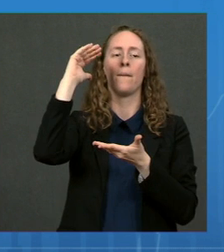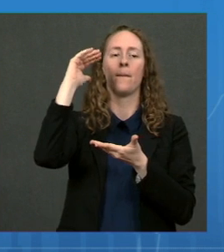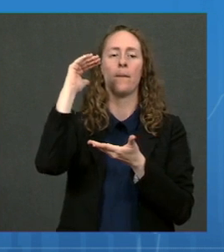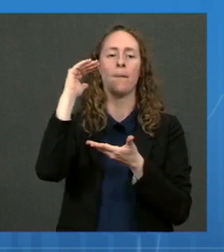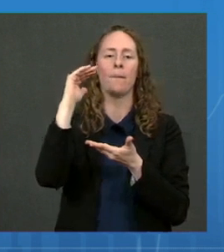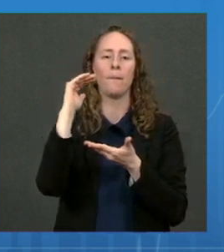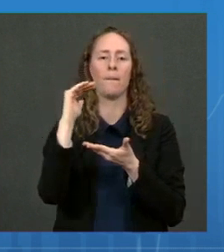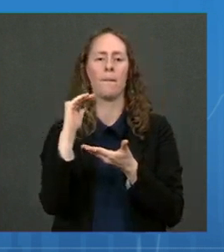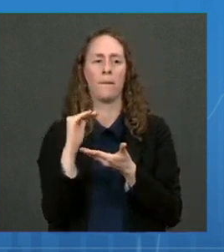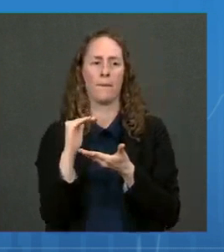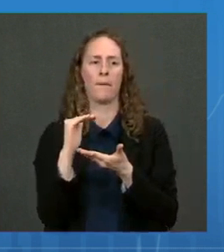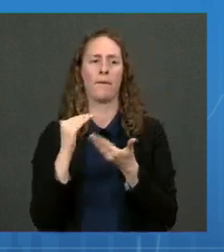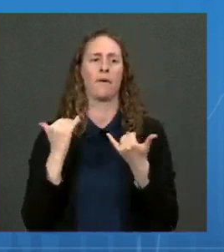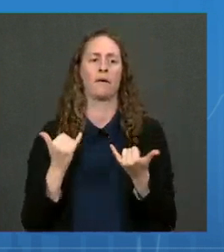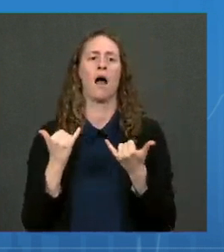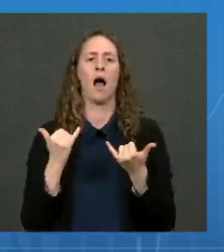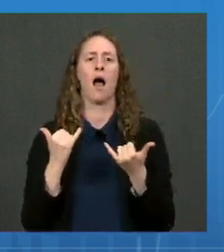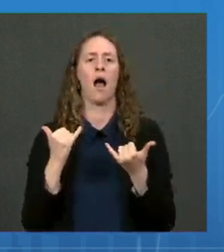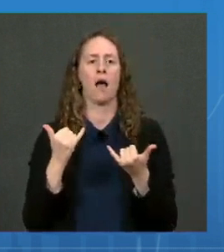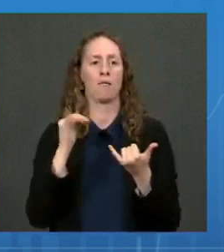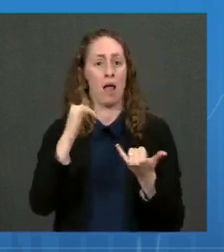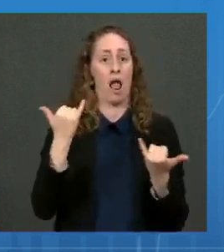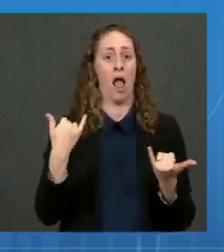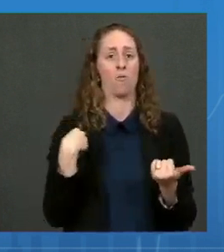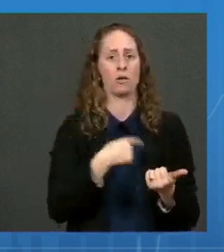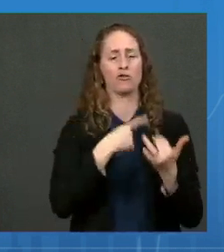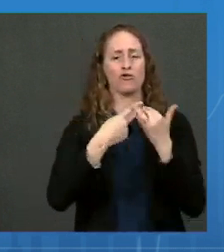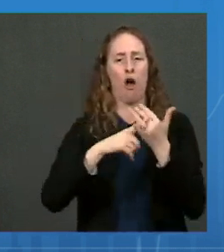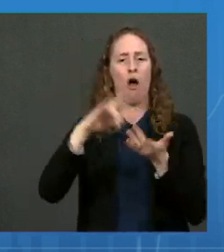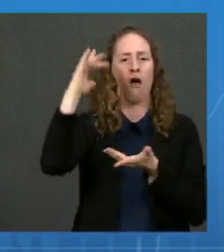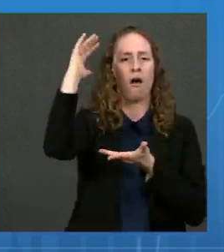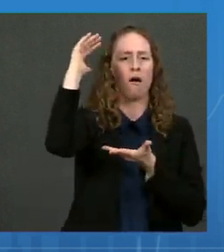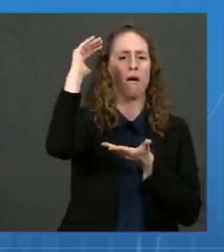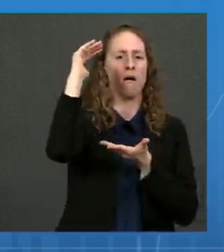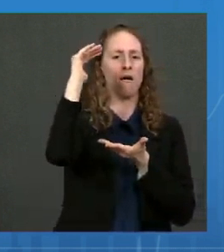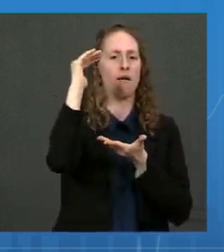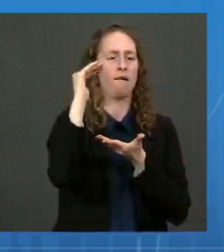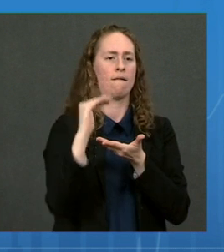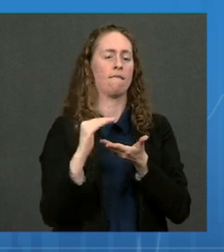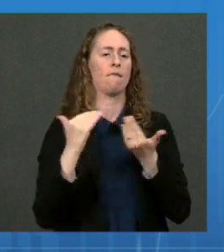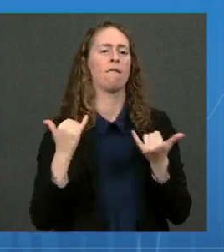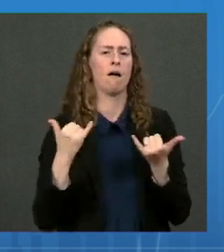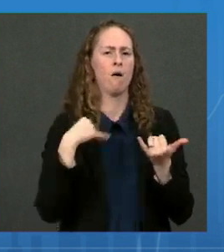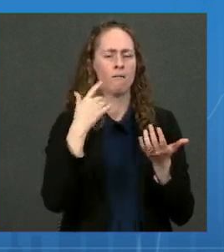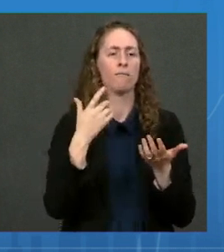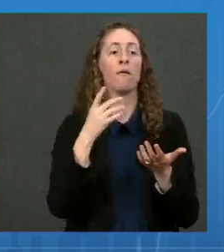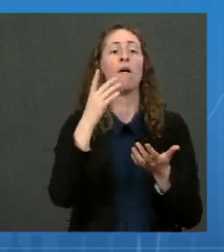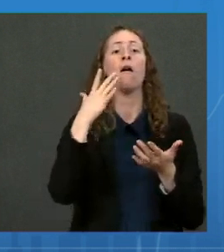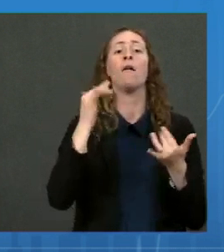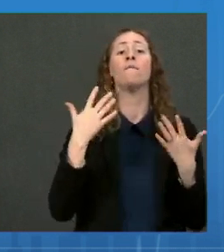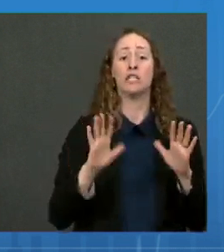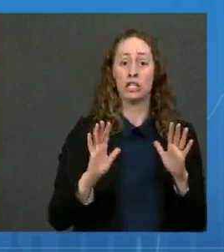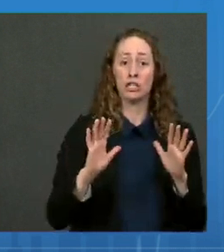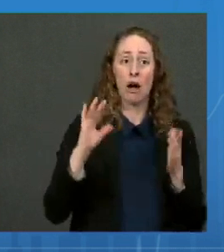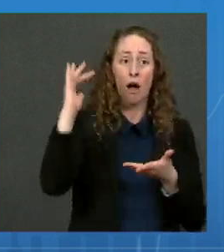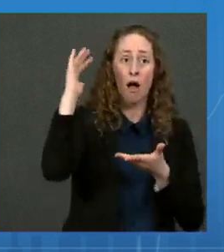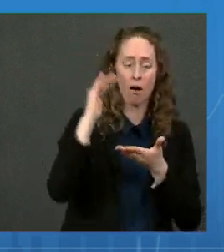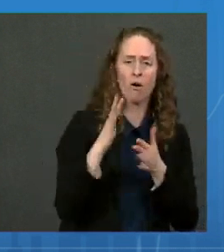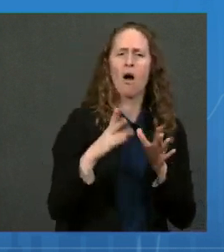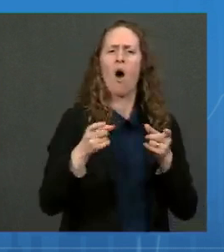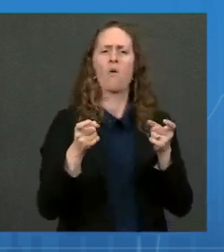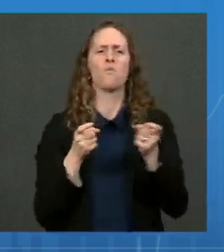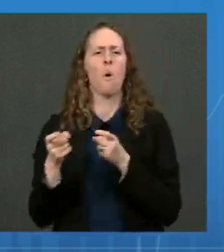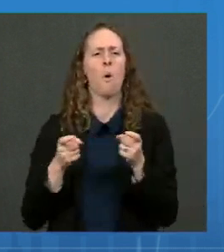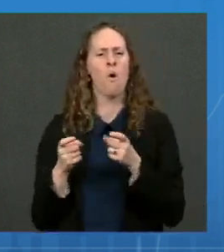very shortly, that's where we are. But then there's the issue of control. What do we mean by control? Namely, there's a